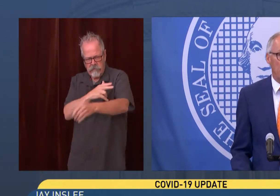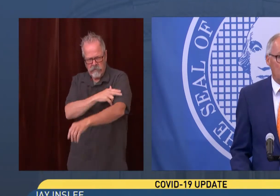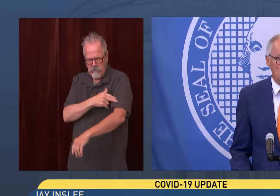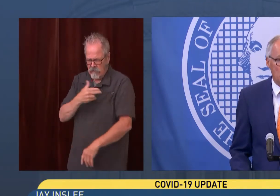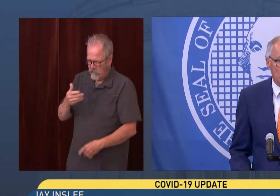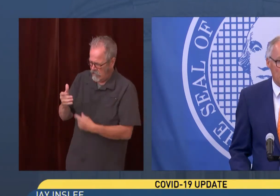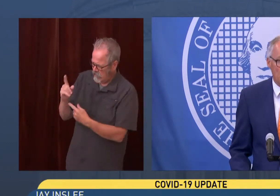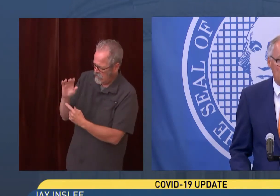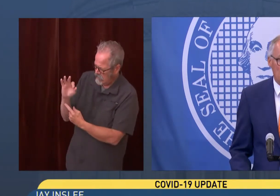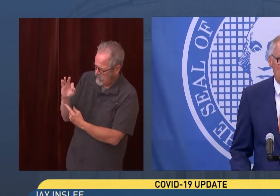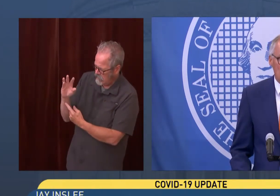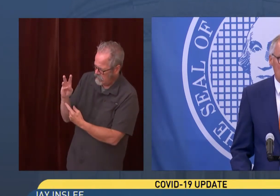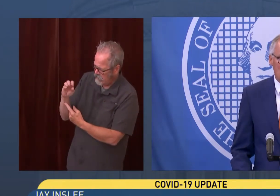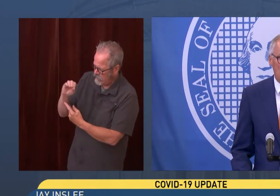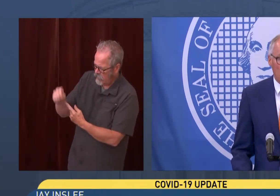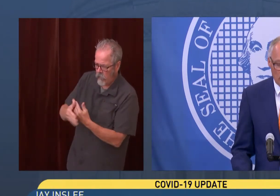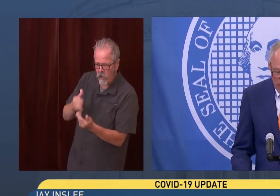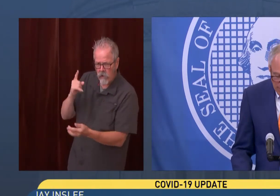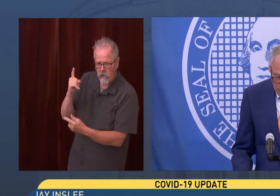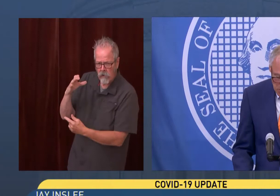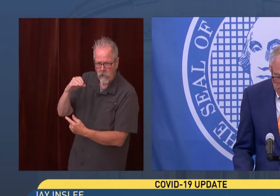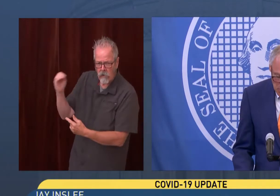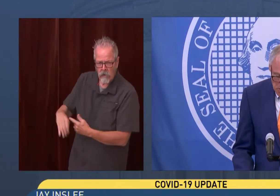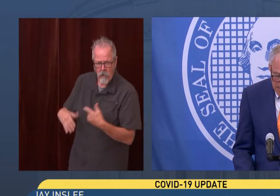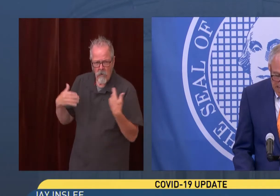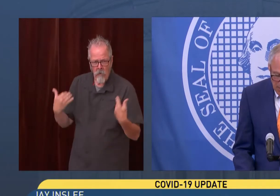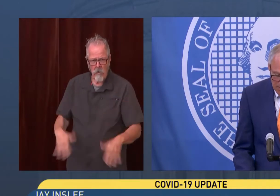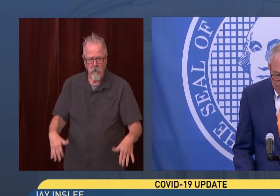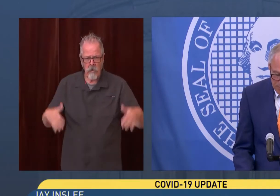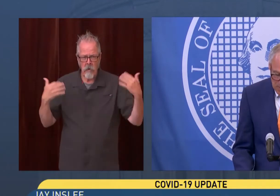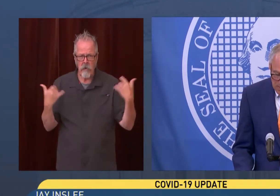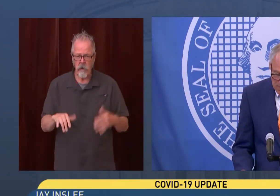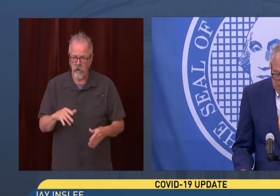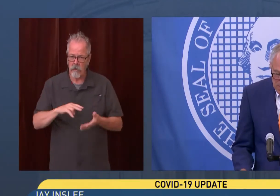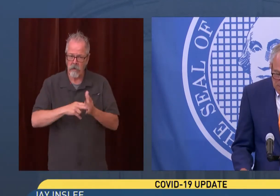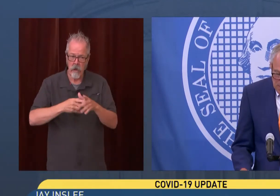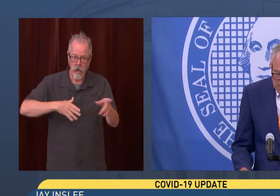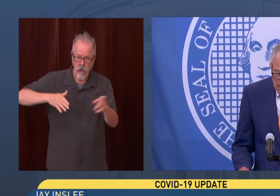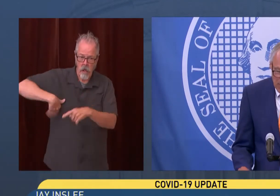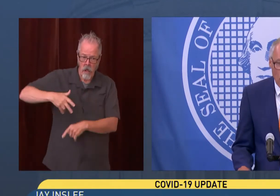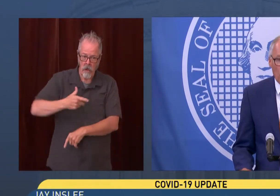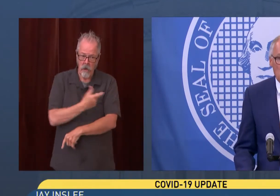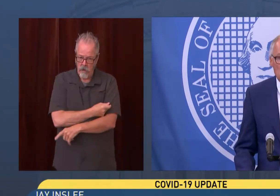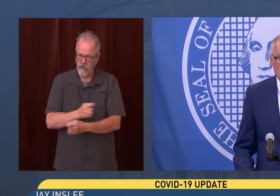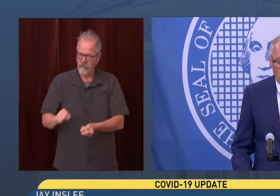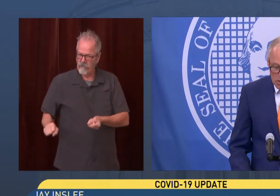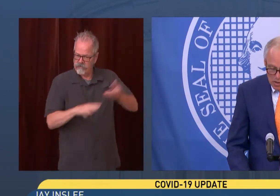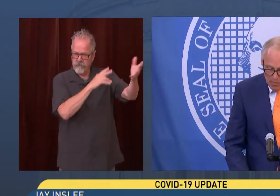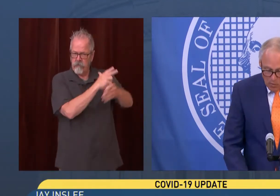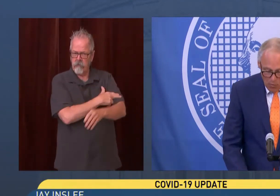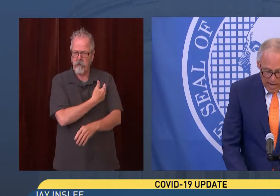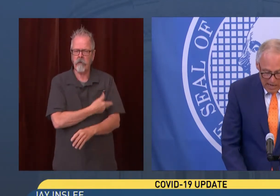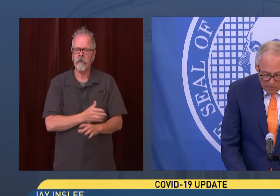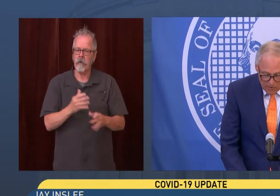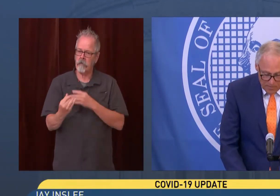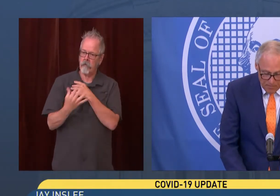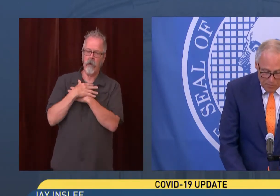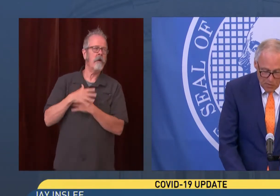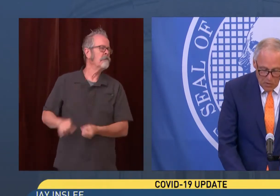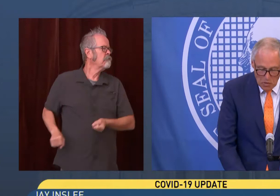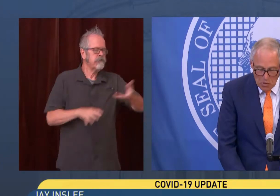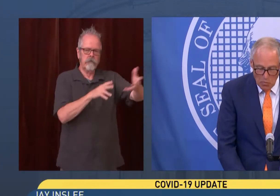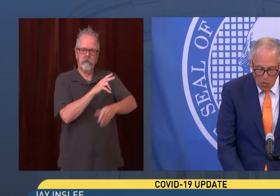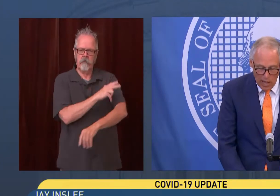didn't get the vaccine. We want to drive those numbers down. Now, we know this has always come in waves,